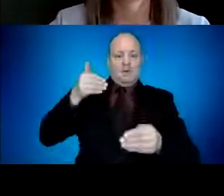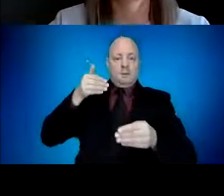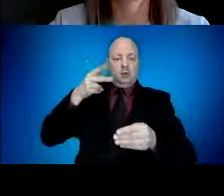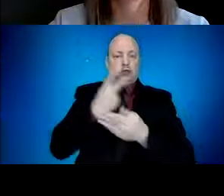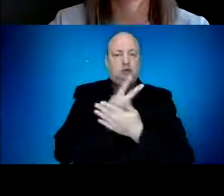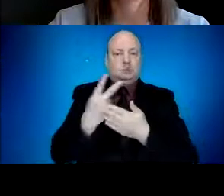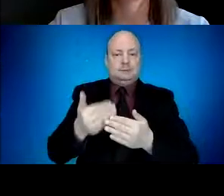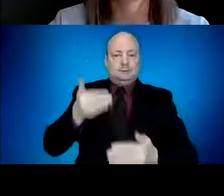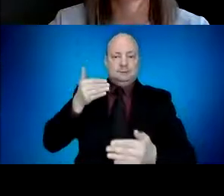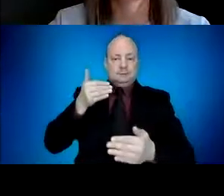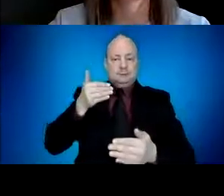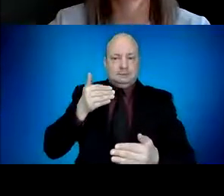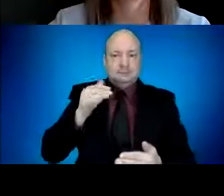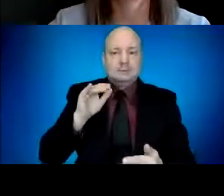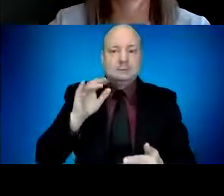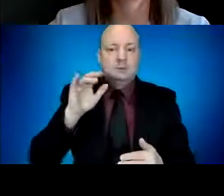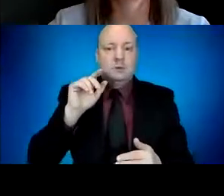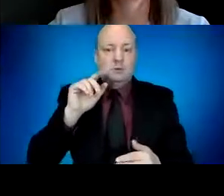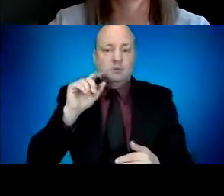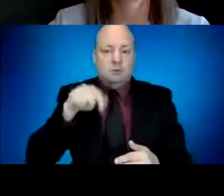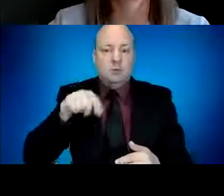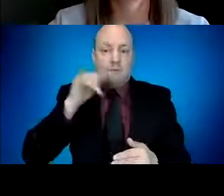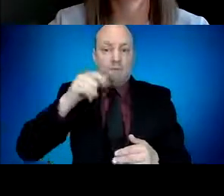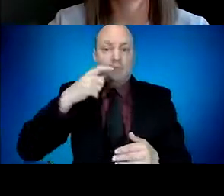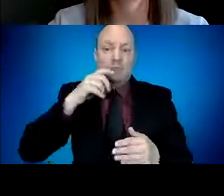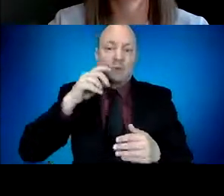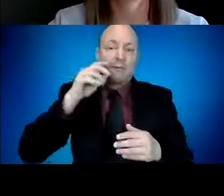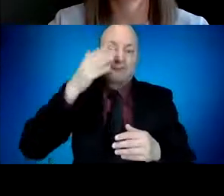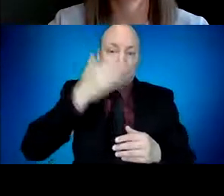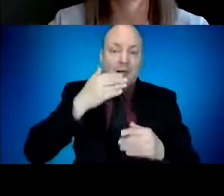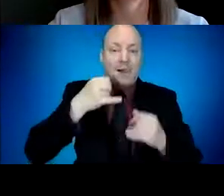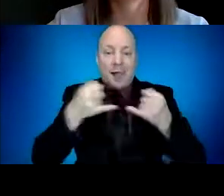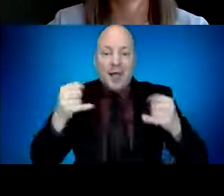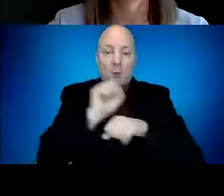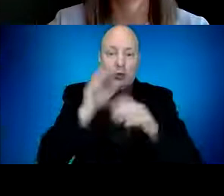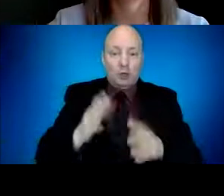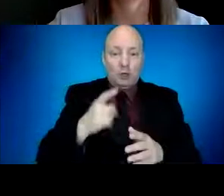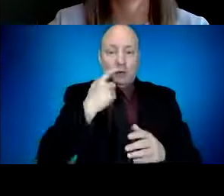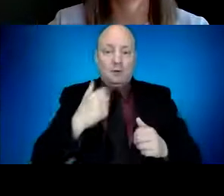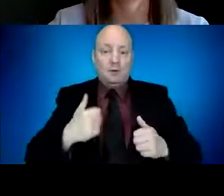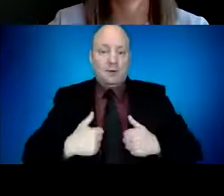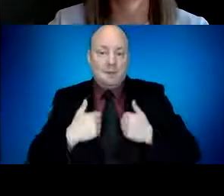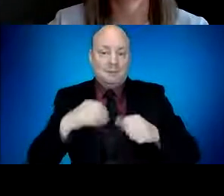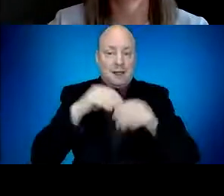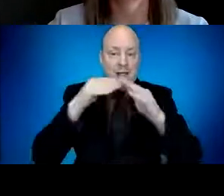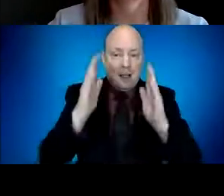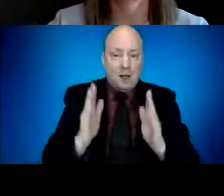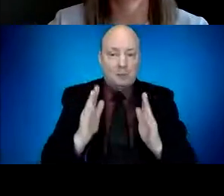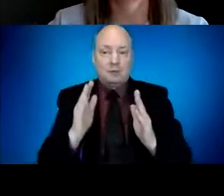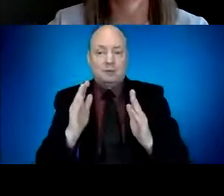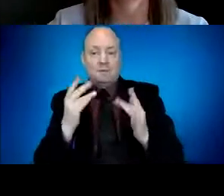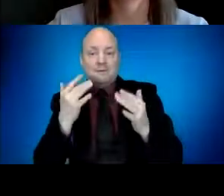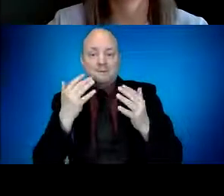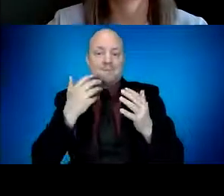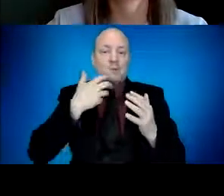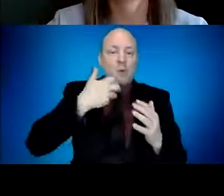conditions, and people living in multi-generational homes will now become eligible to get vaccinated on April 5th. In keeping with Oregon's